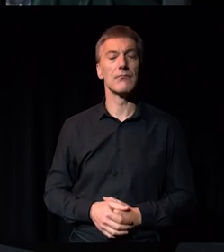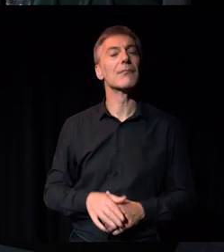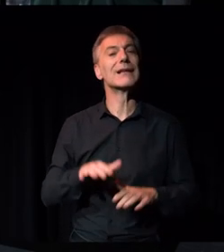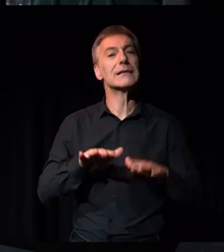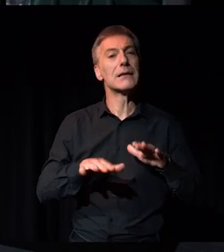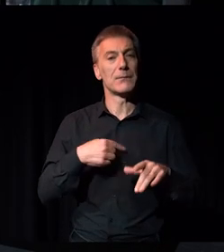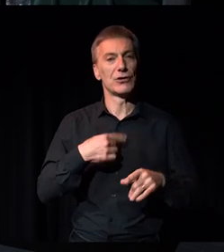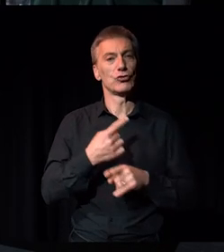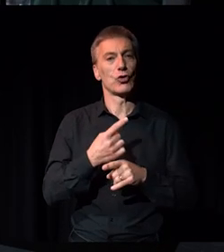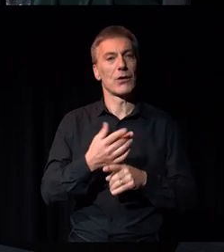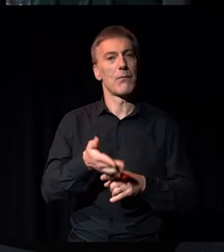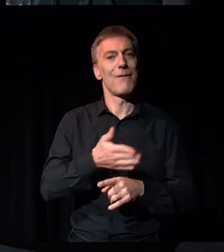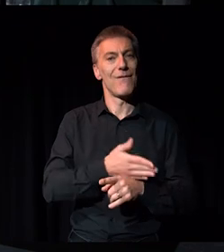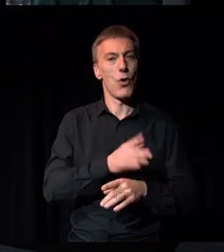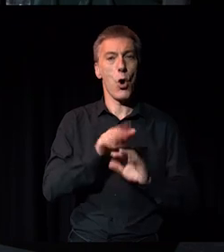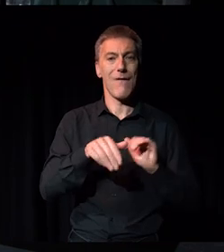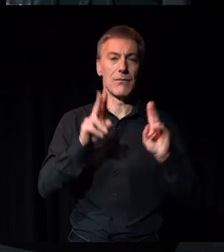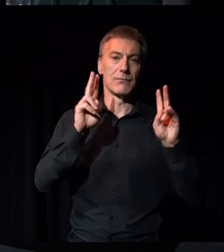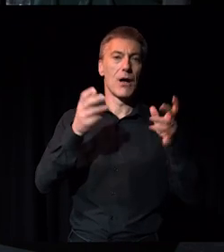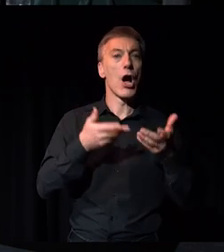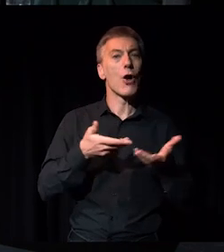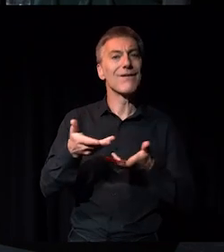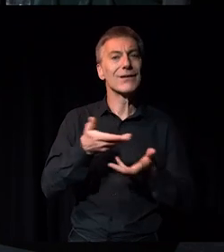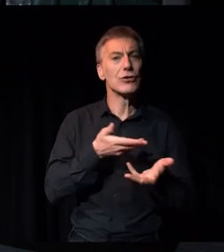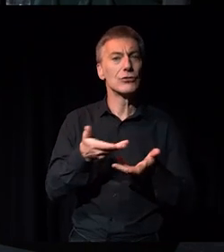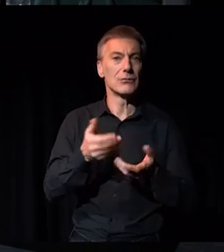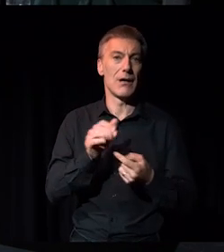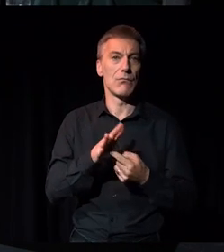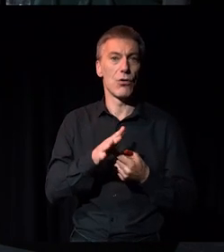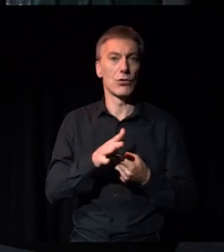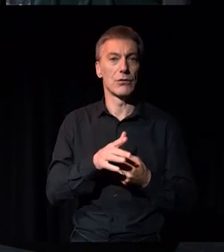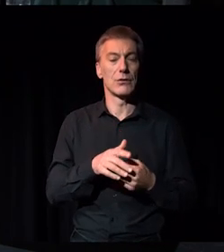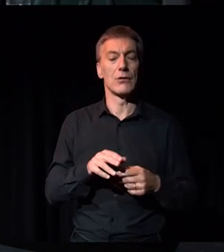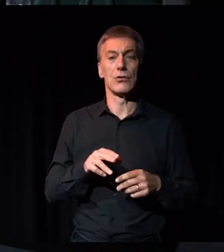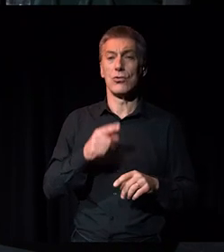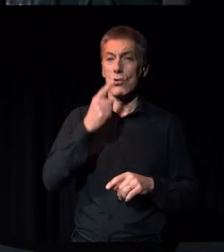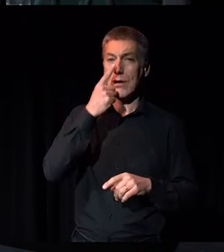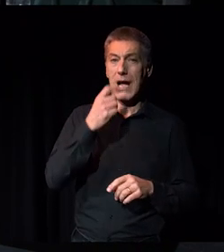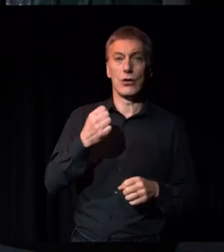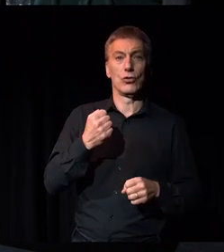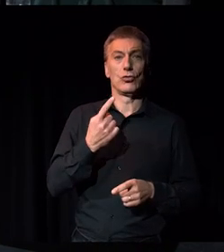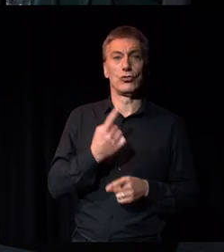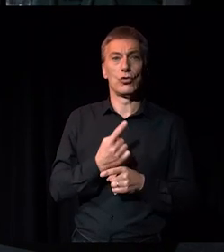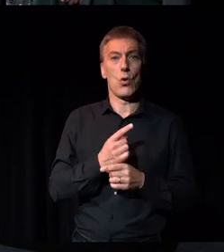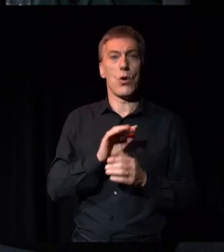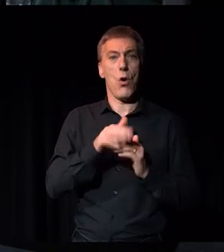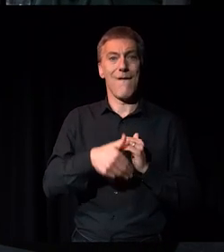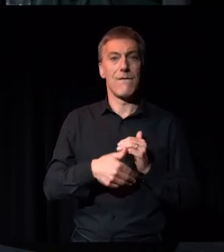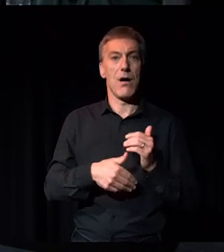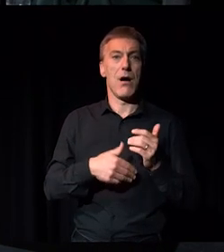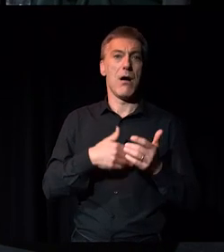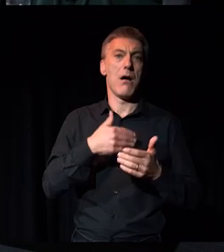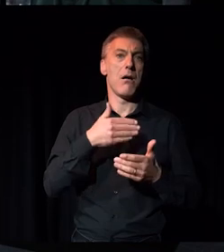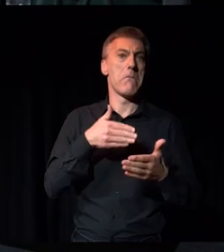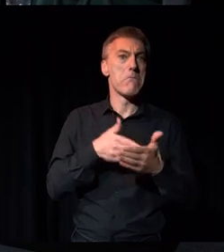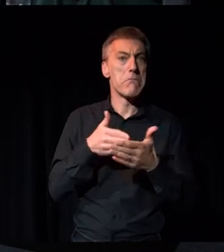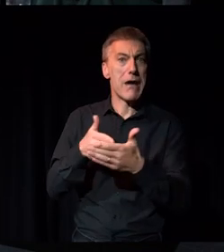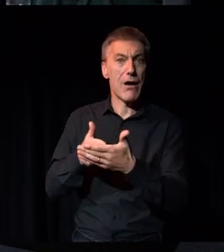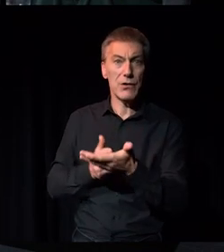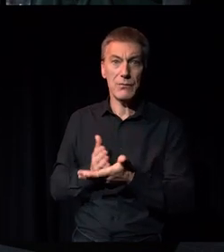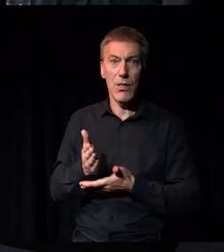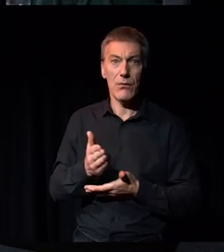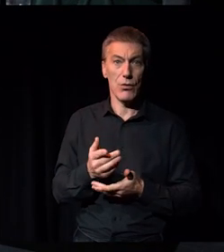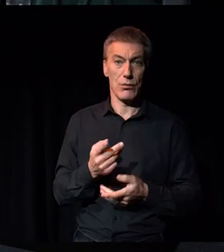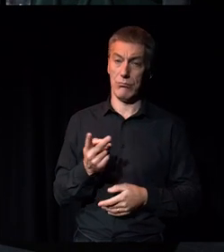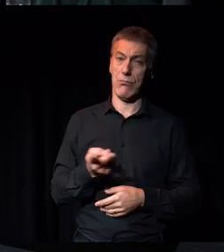conversations, you know, all of this is conversations, it's conversations where people feel they can talk about the barriers that they faced and the way both of you have